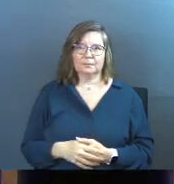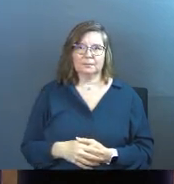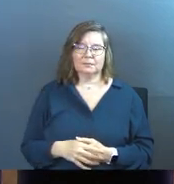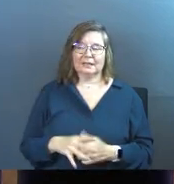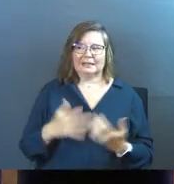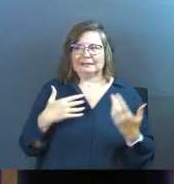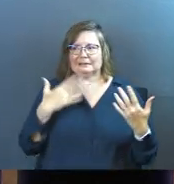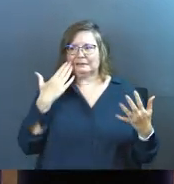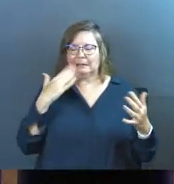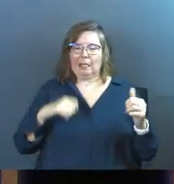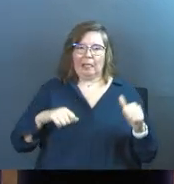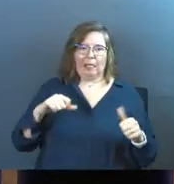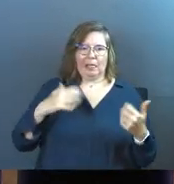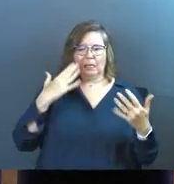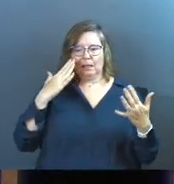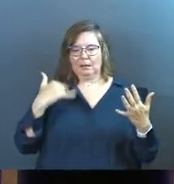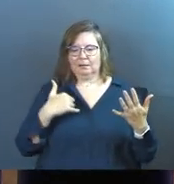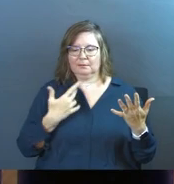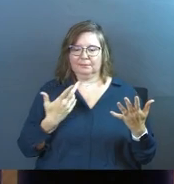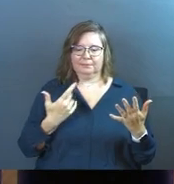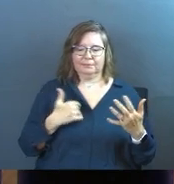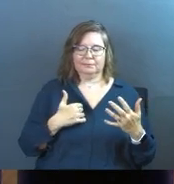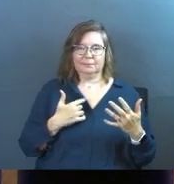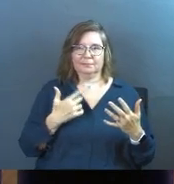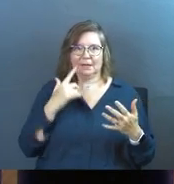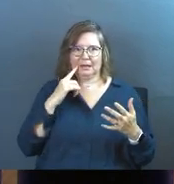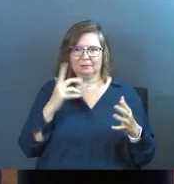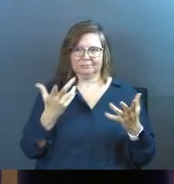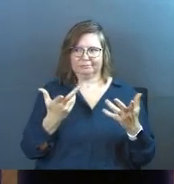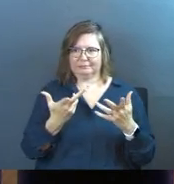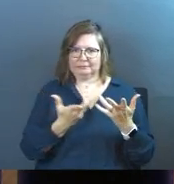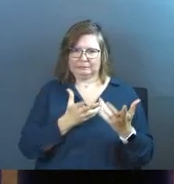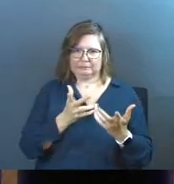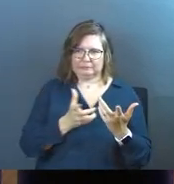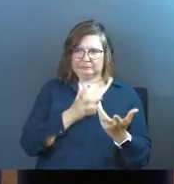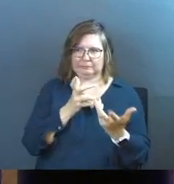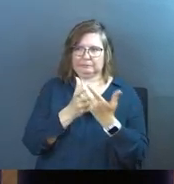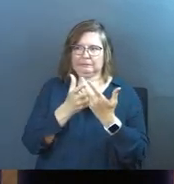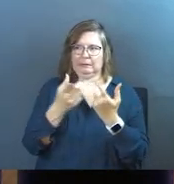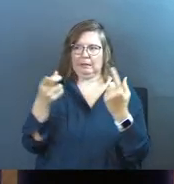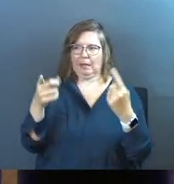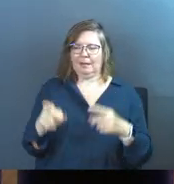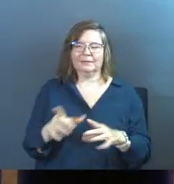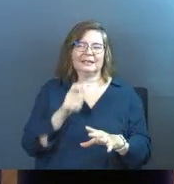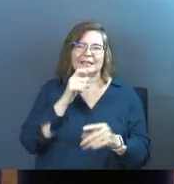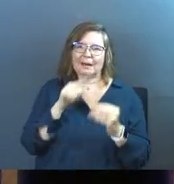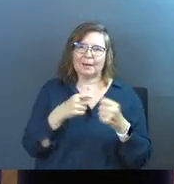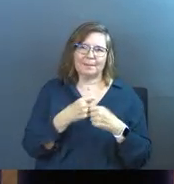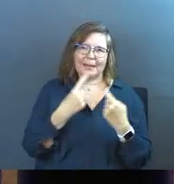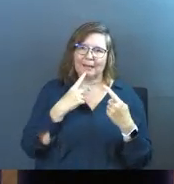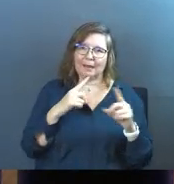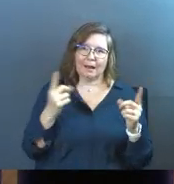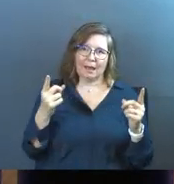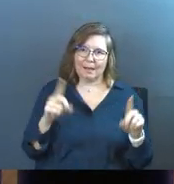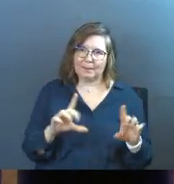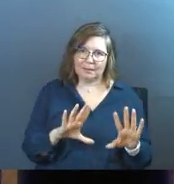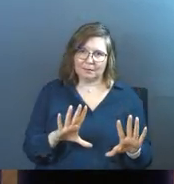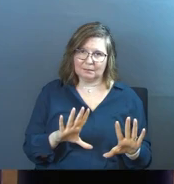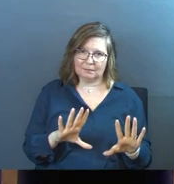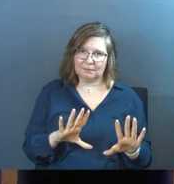You're like, I don't know. I don't know how to dial the dials with God and make the things happen. It's not about making anything happen.